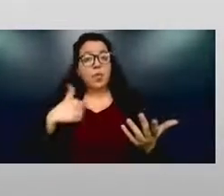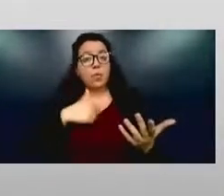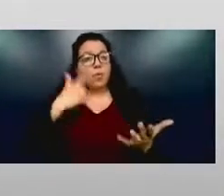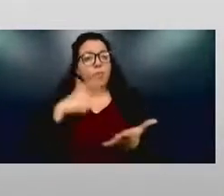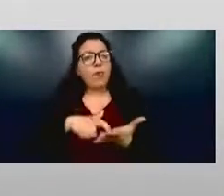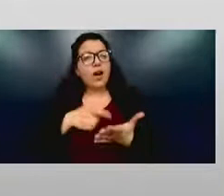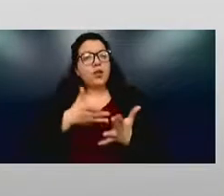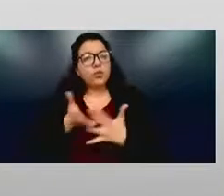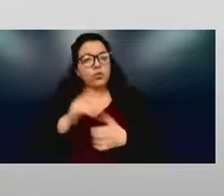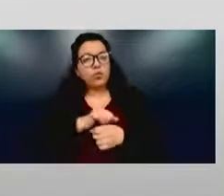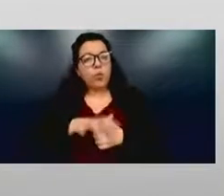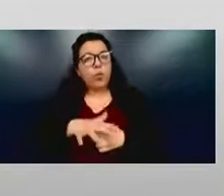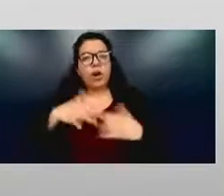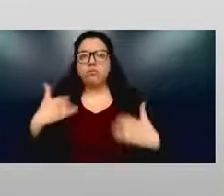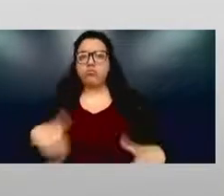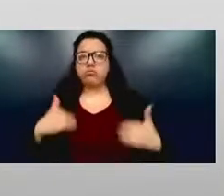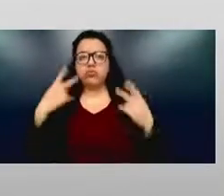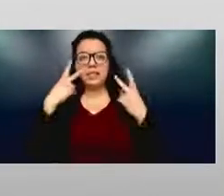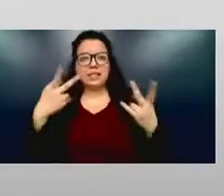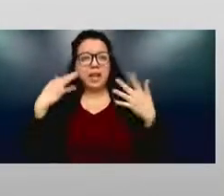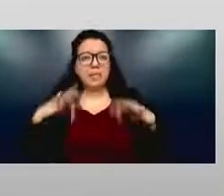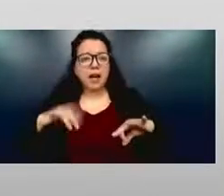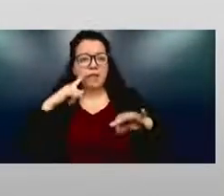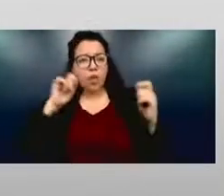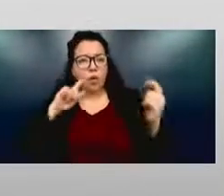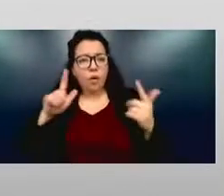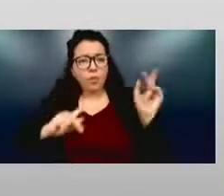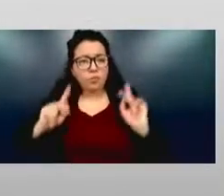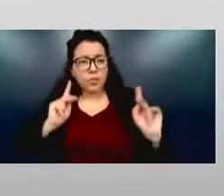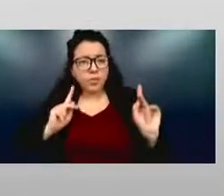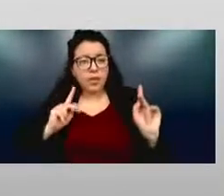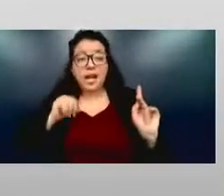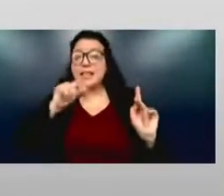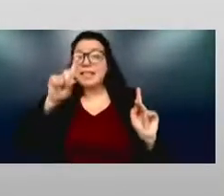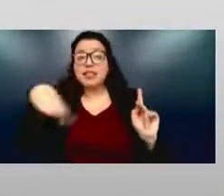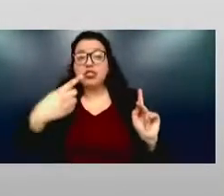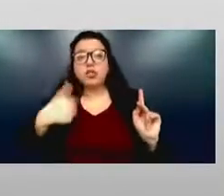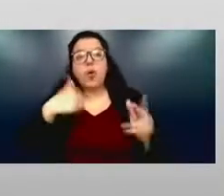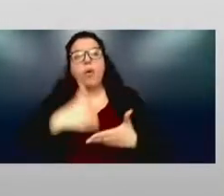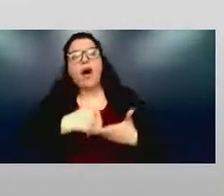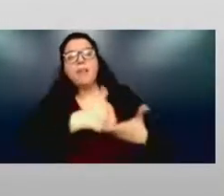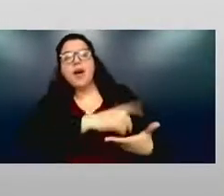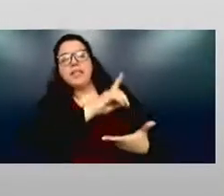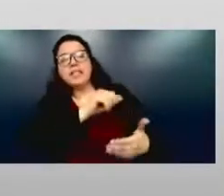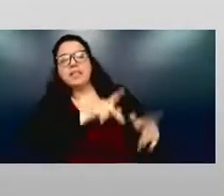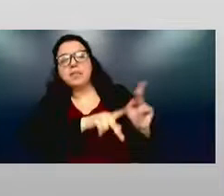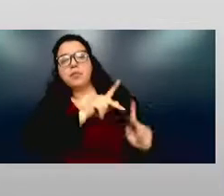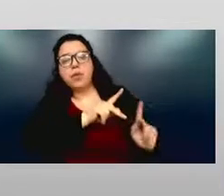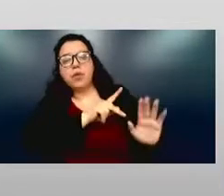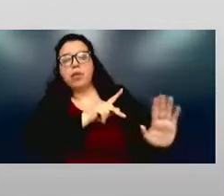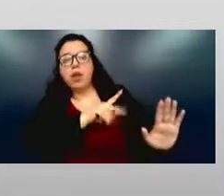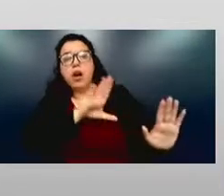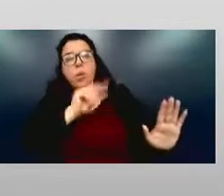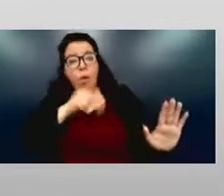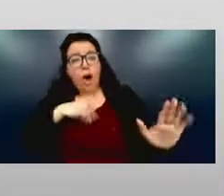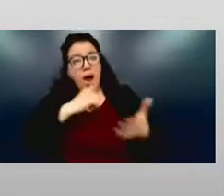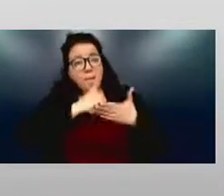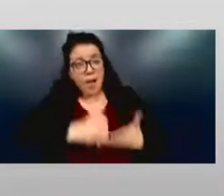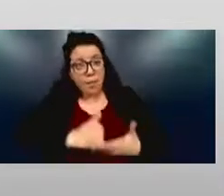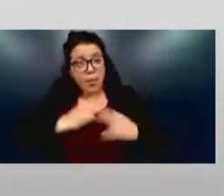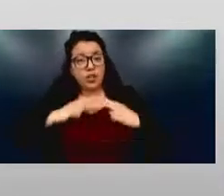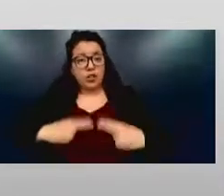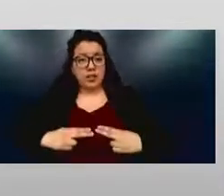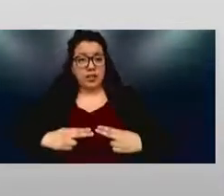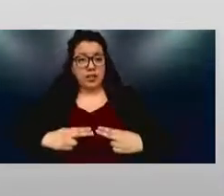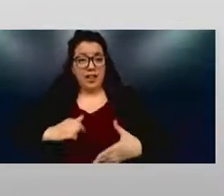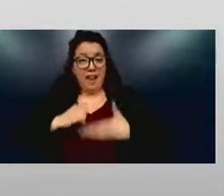it purely through the lens of I'm helping my disabled peer here. You see it as I'm helping humans. I'm helping make this environment, environment where